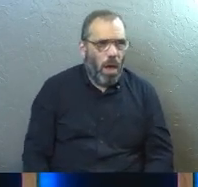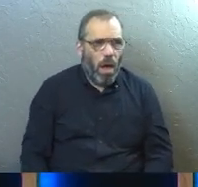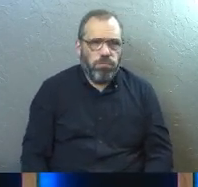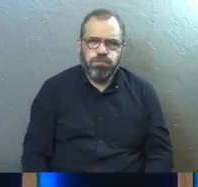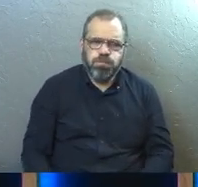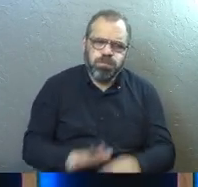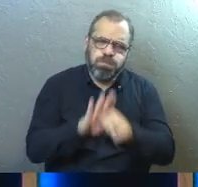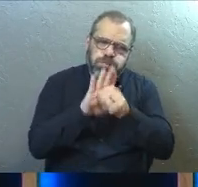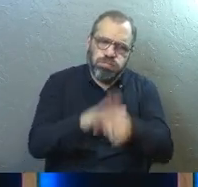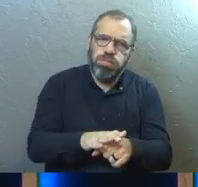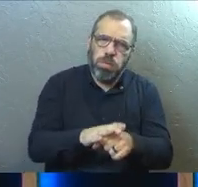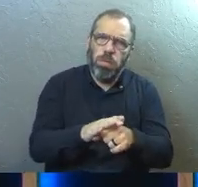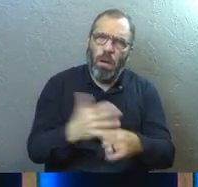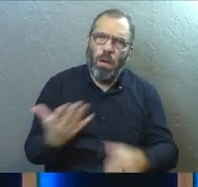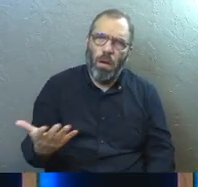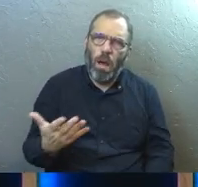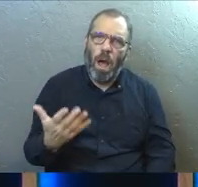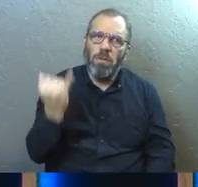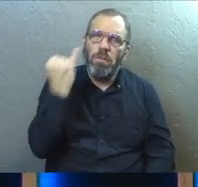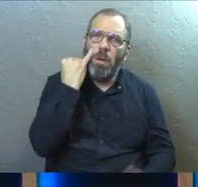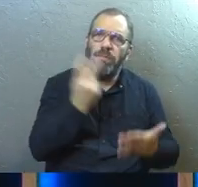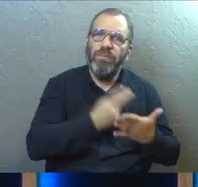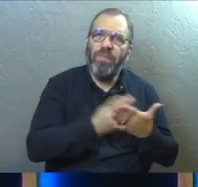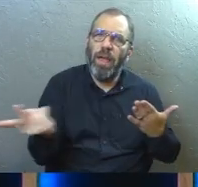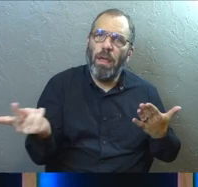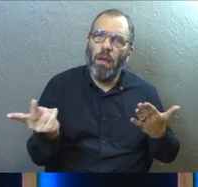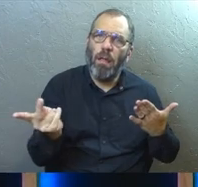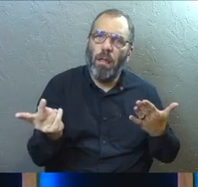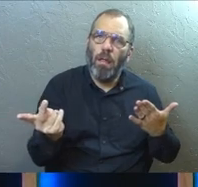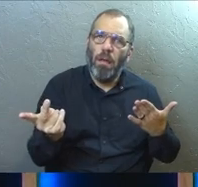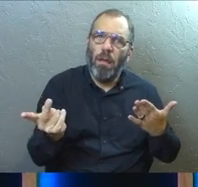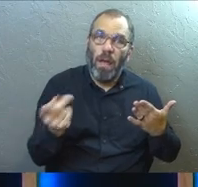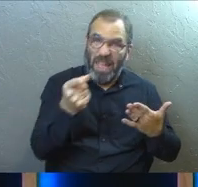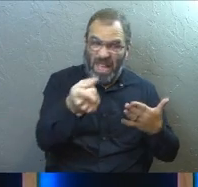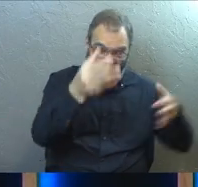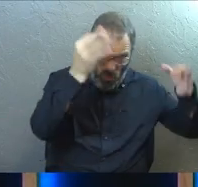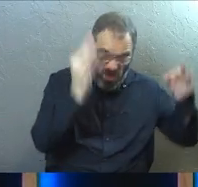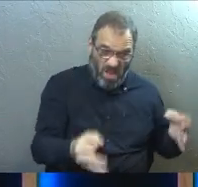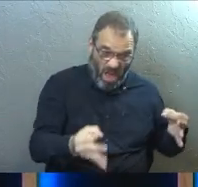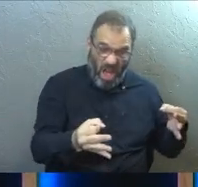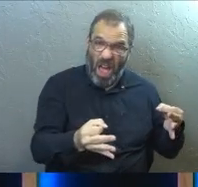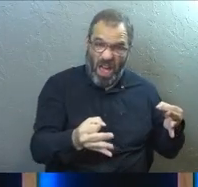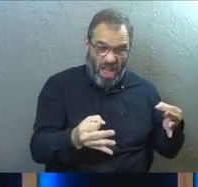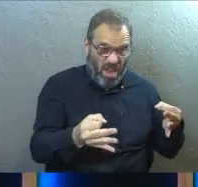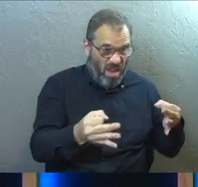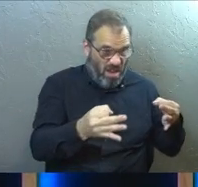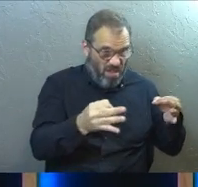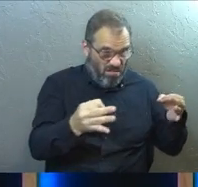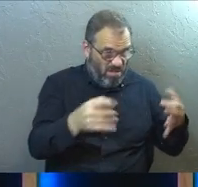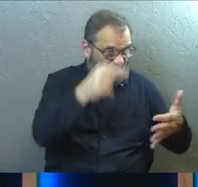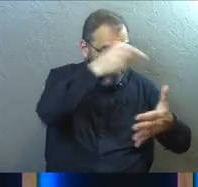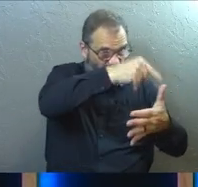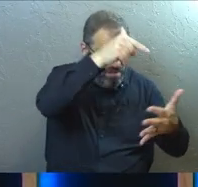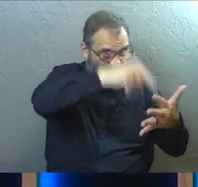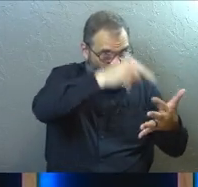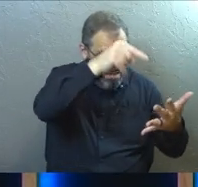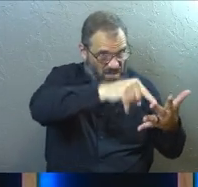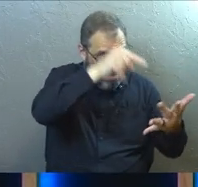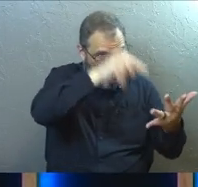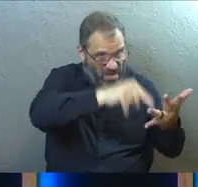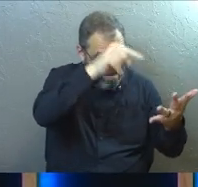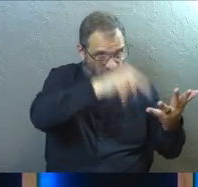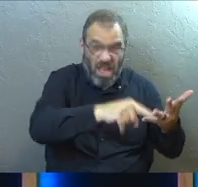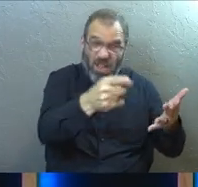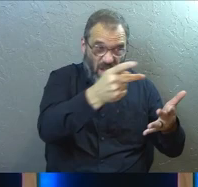some pressure, isn't it? What happens when you fail? Well, if you're the one who decided the trajectory you were on,